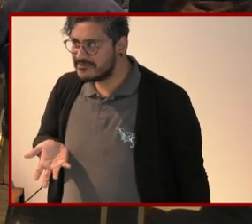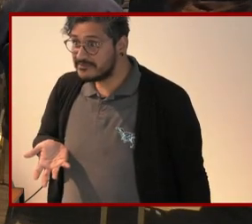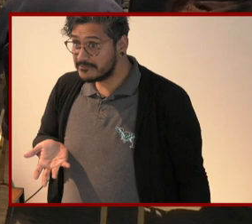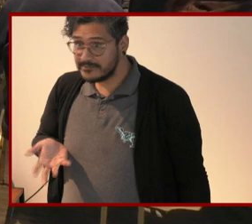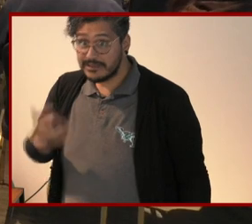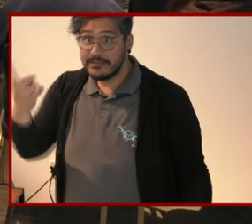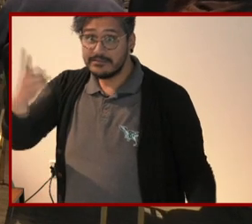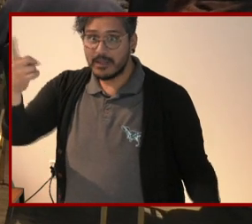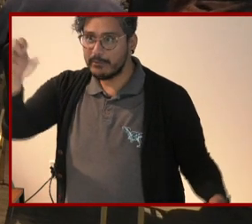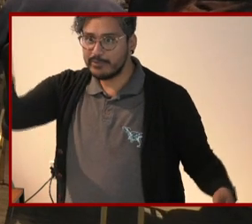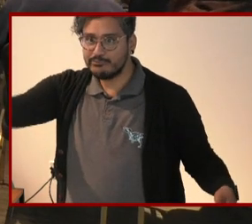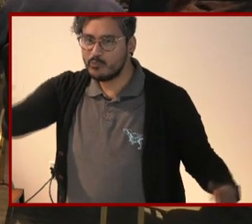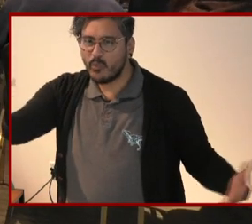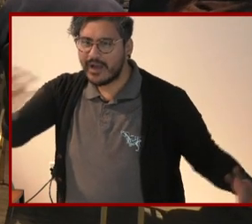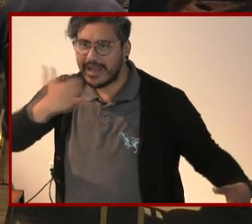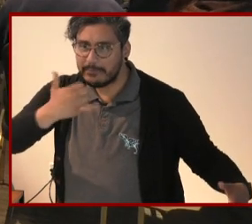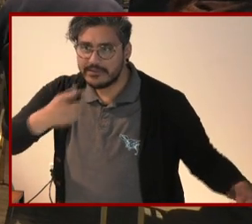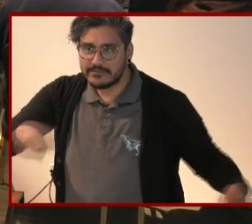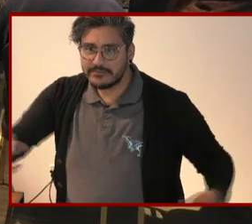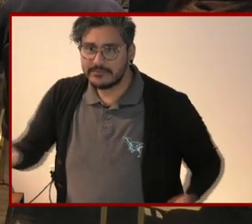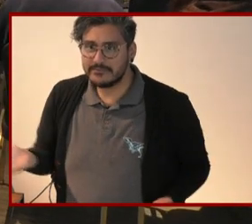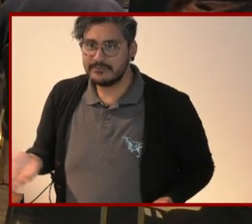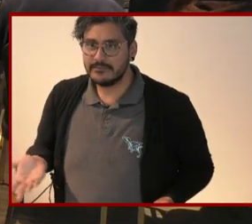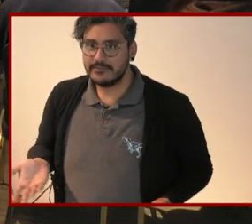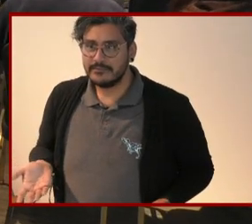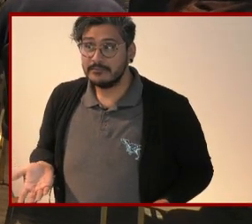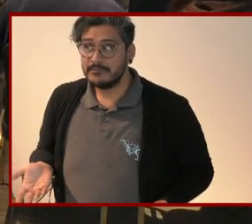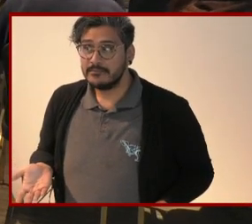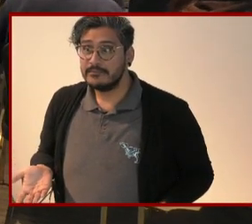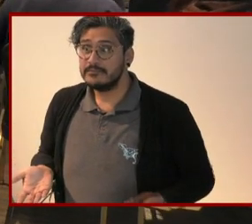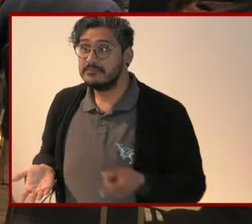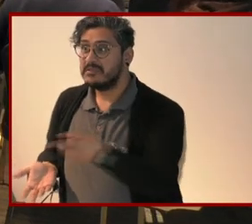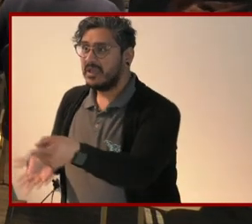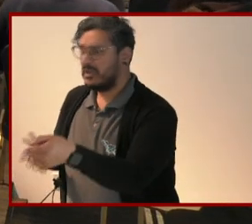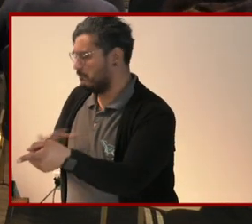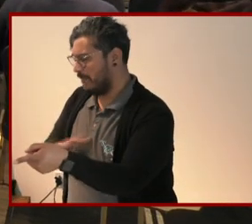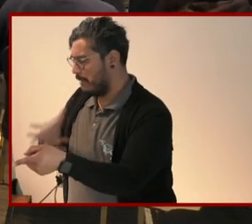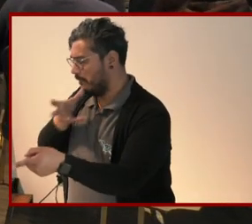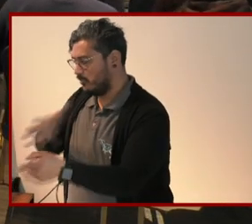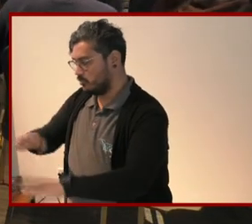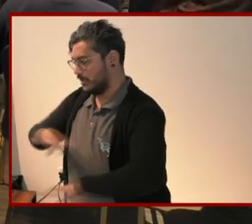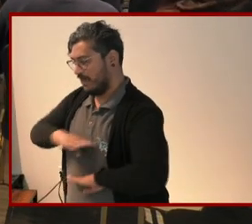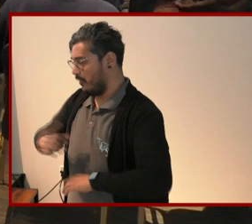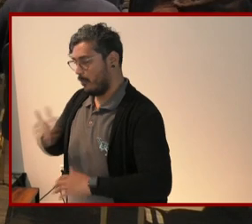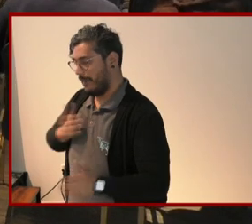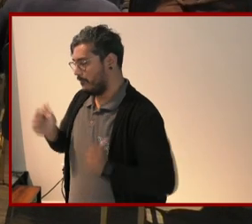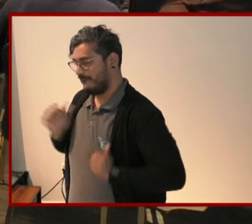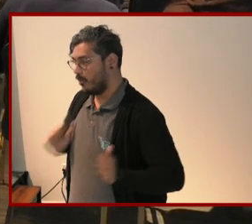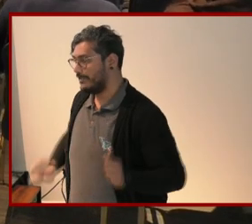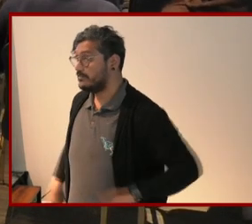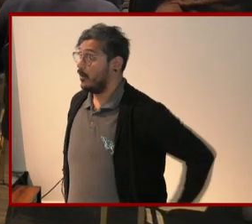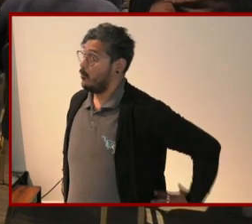somebody shout out what happened and I'll relay it back oh